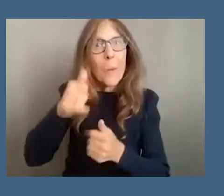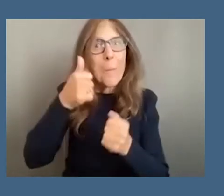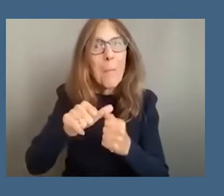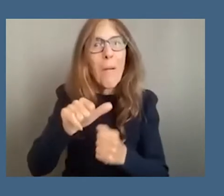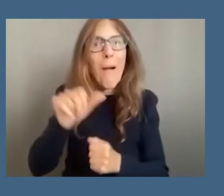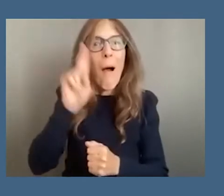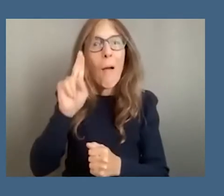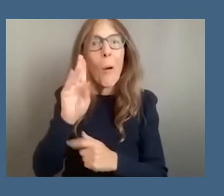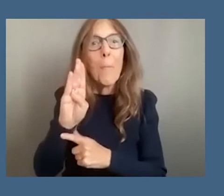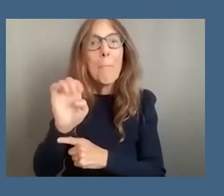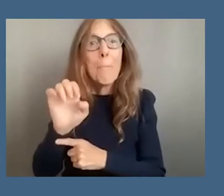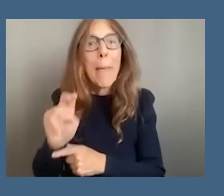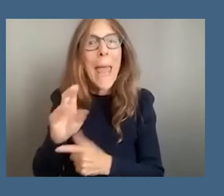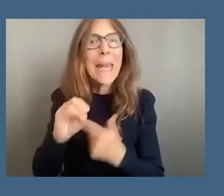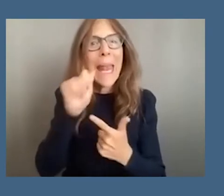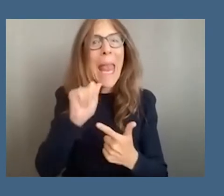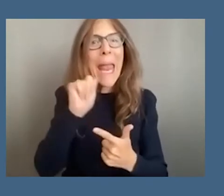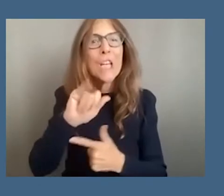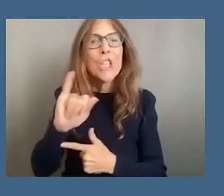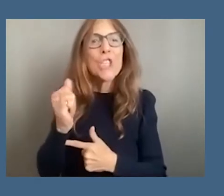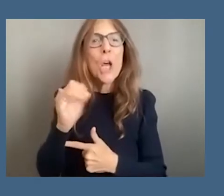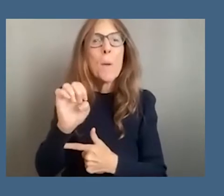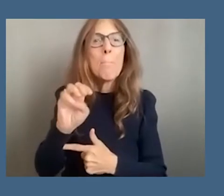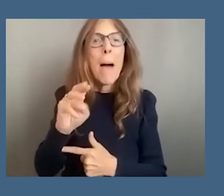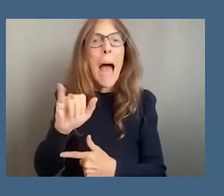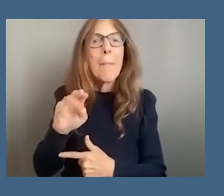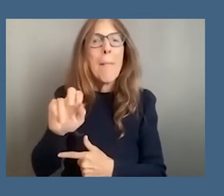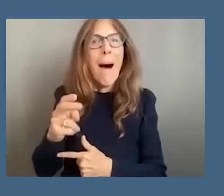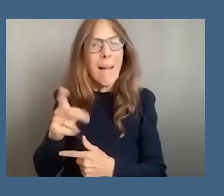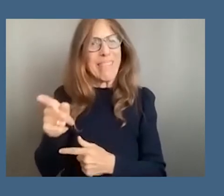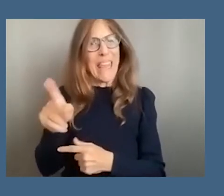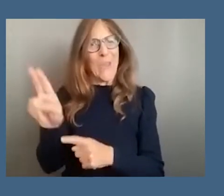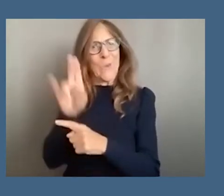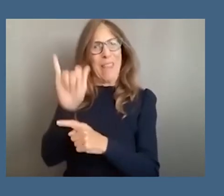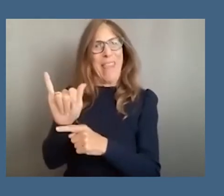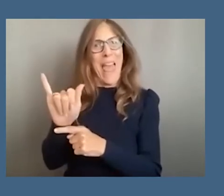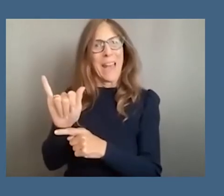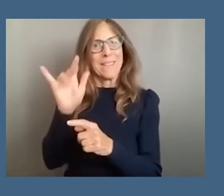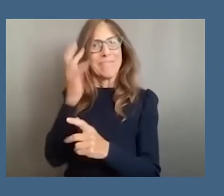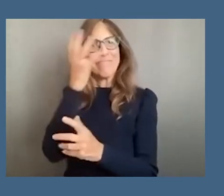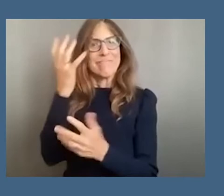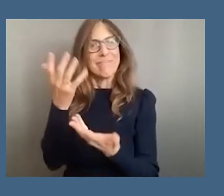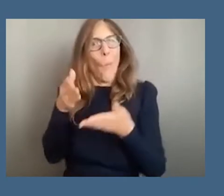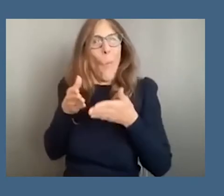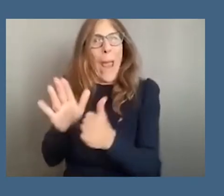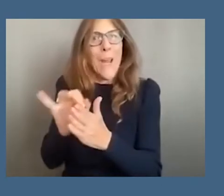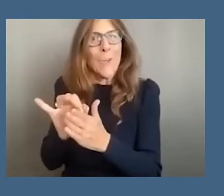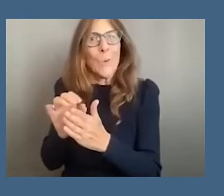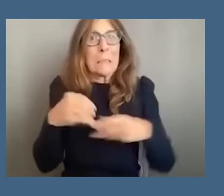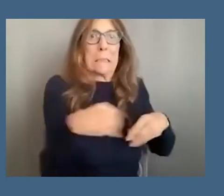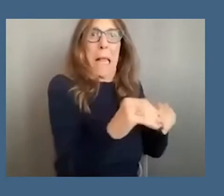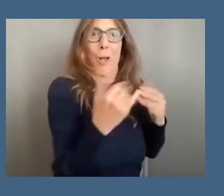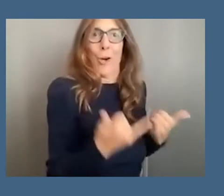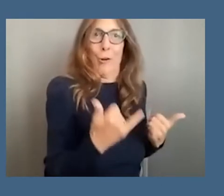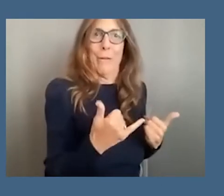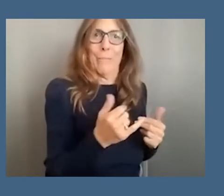on jemima right like used to sell products this minstrelsy that still exists although morphing in different ways i want to